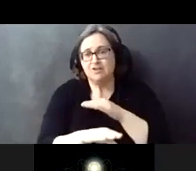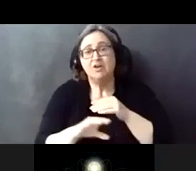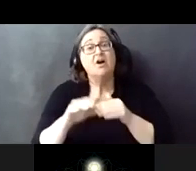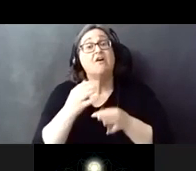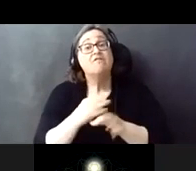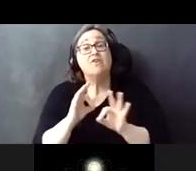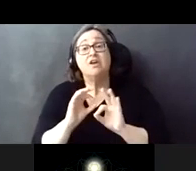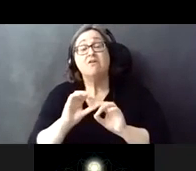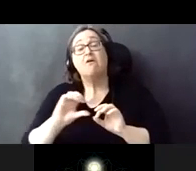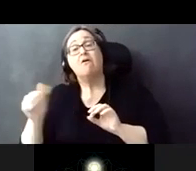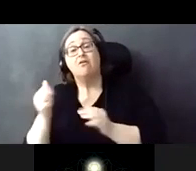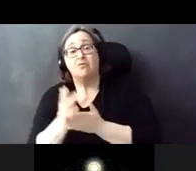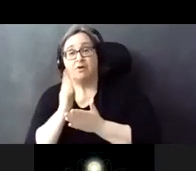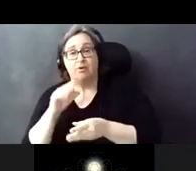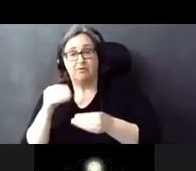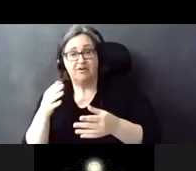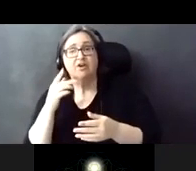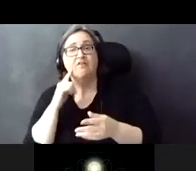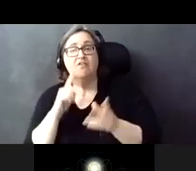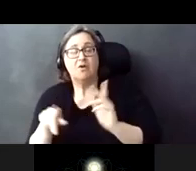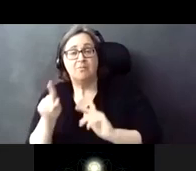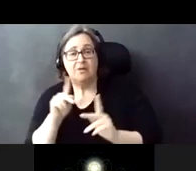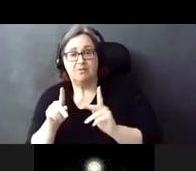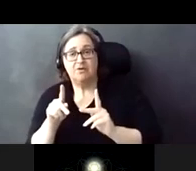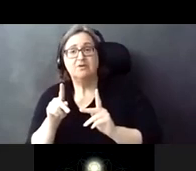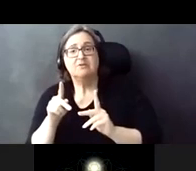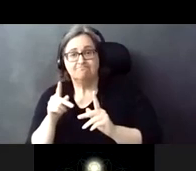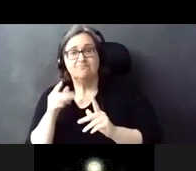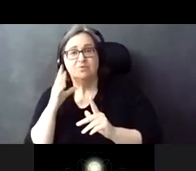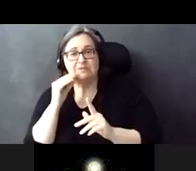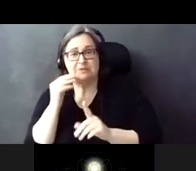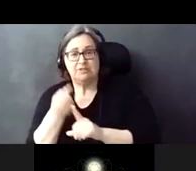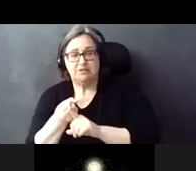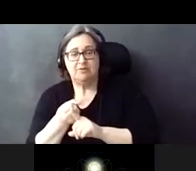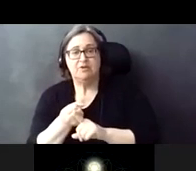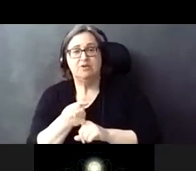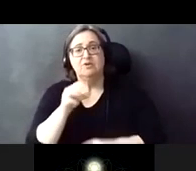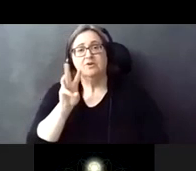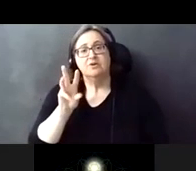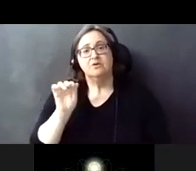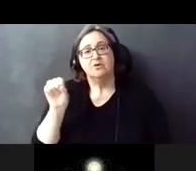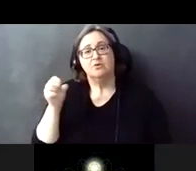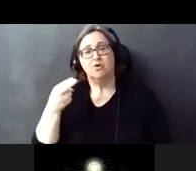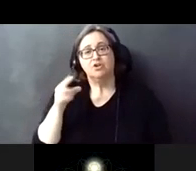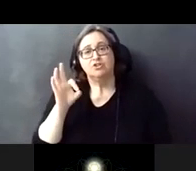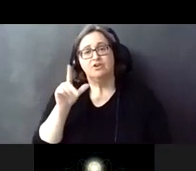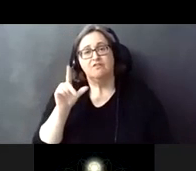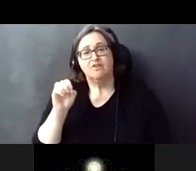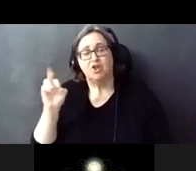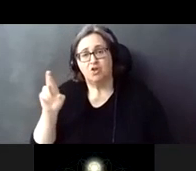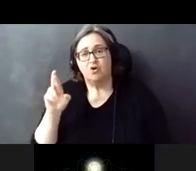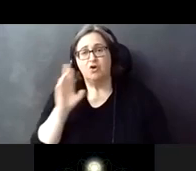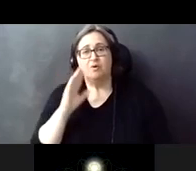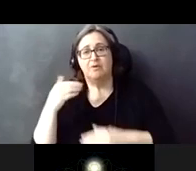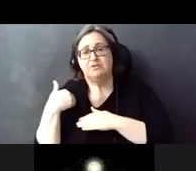to parking will be provided to those residents who will be impacted wash floor will be responsible for maintaining garbage